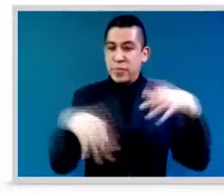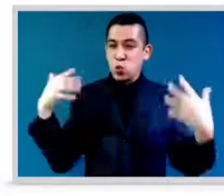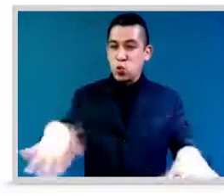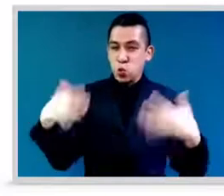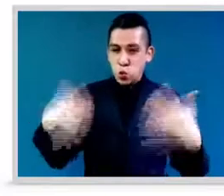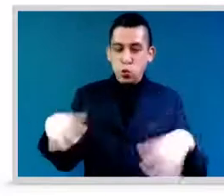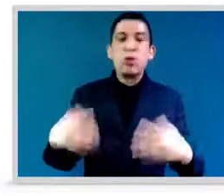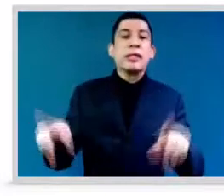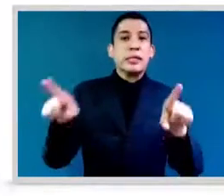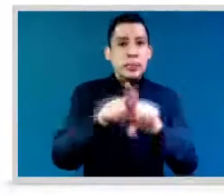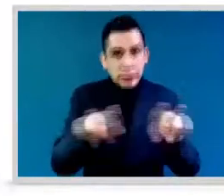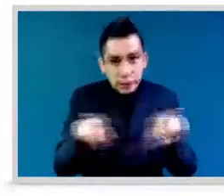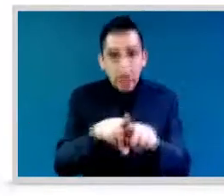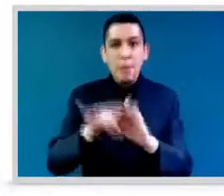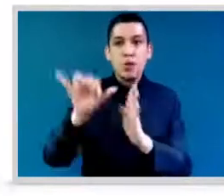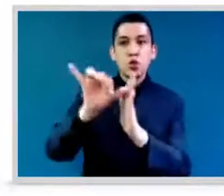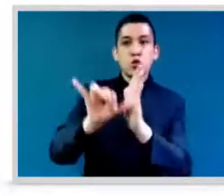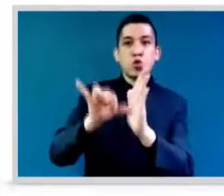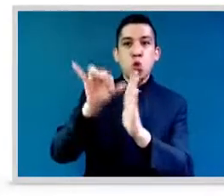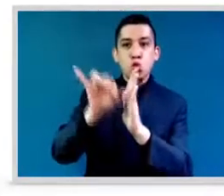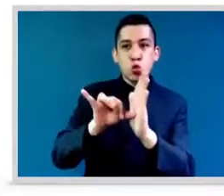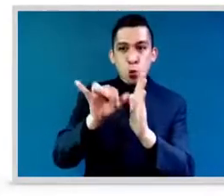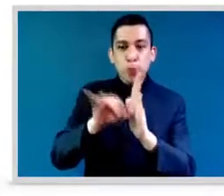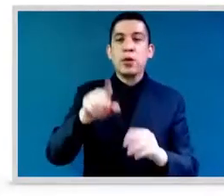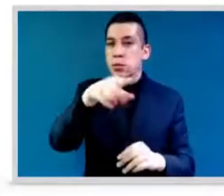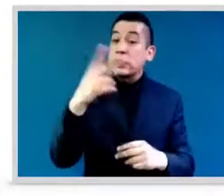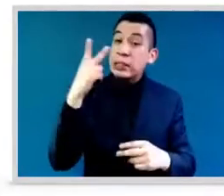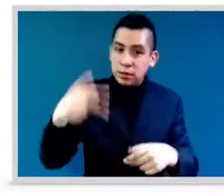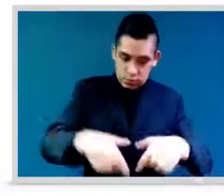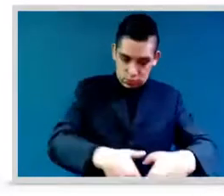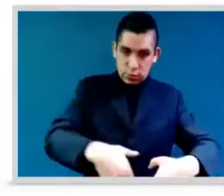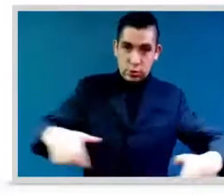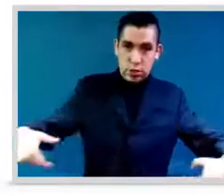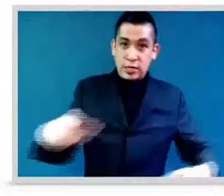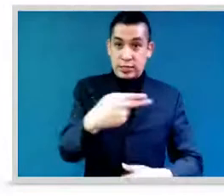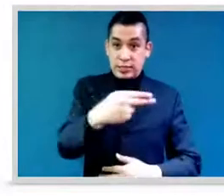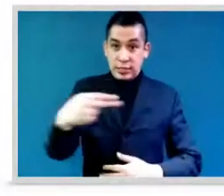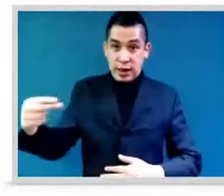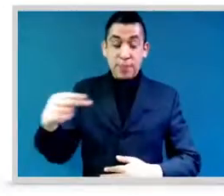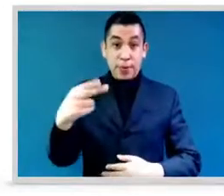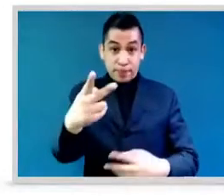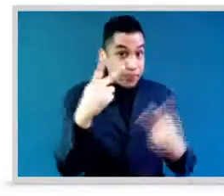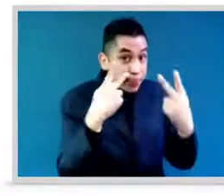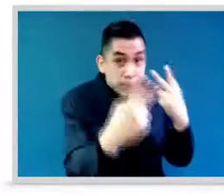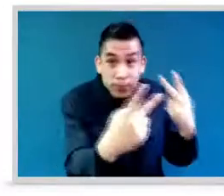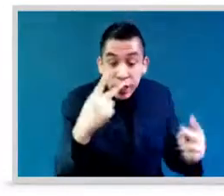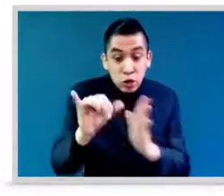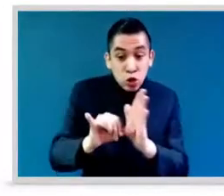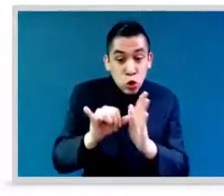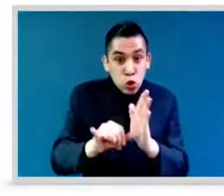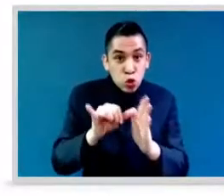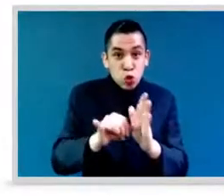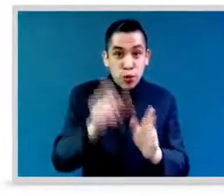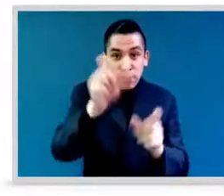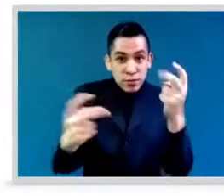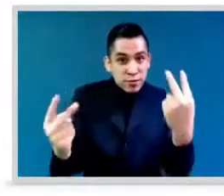you to our YouTube audience for joining us. And what an incredible turnout we have for this panel. So, Helen, former